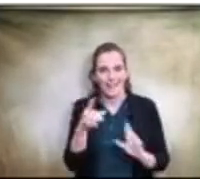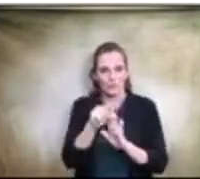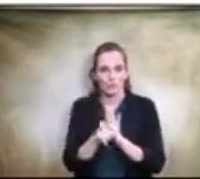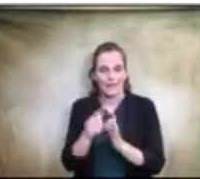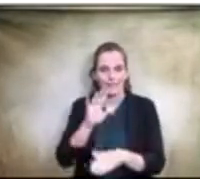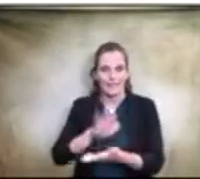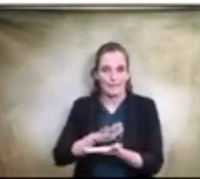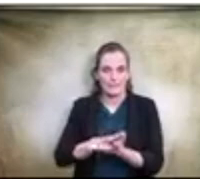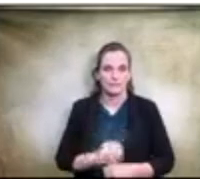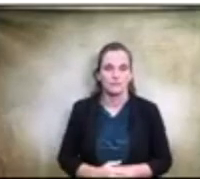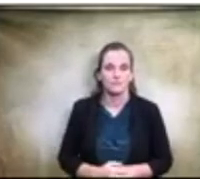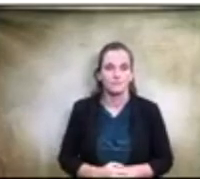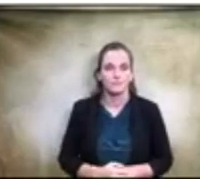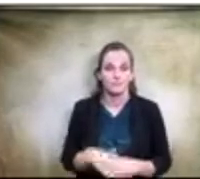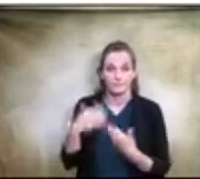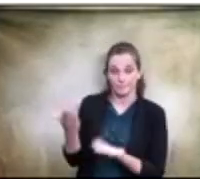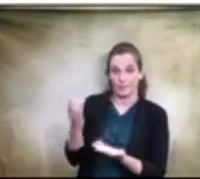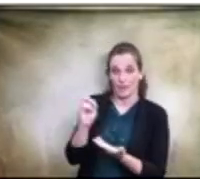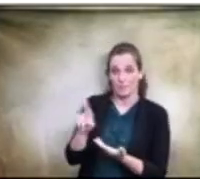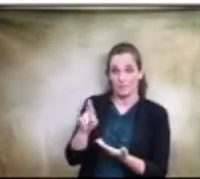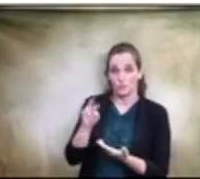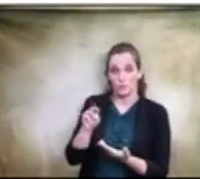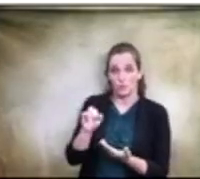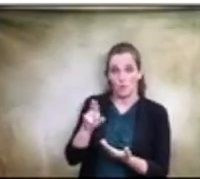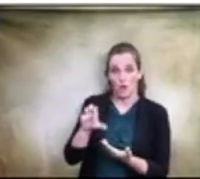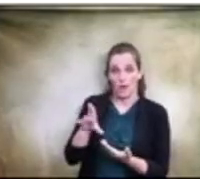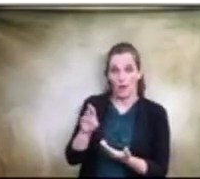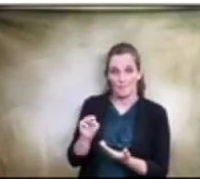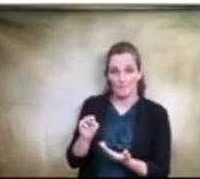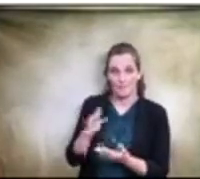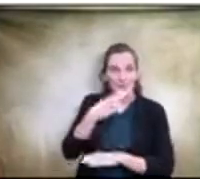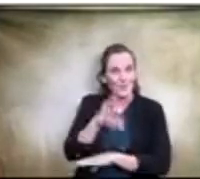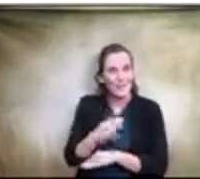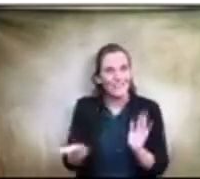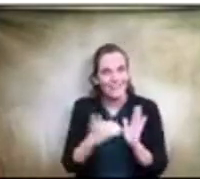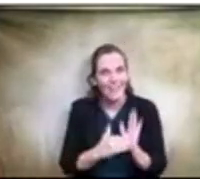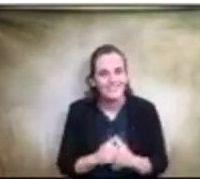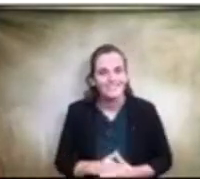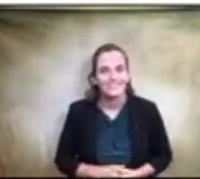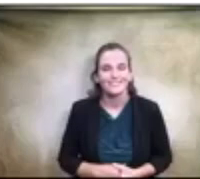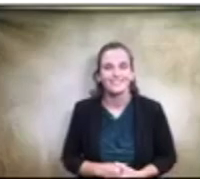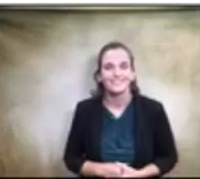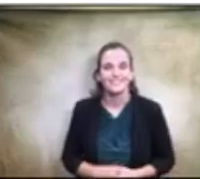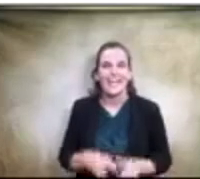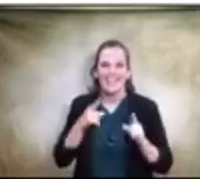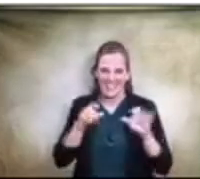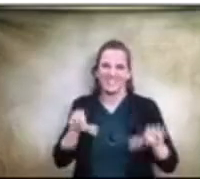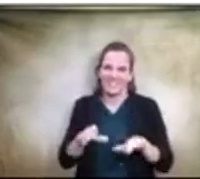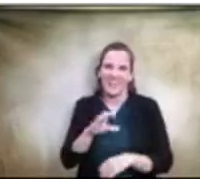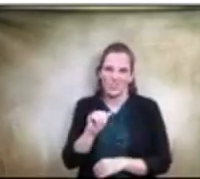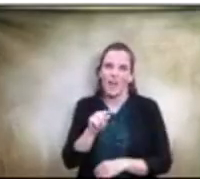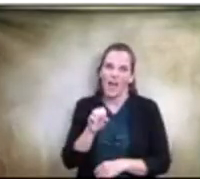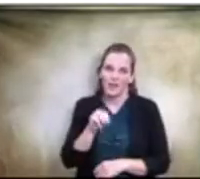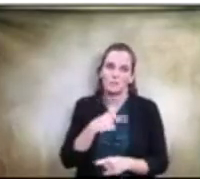Mr. Markham? All right, good evening. Yes, good evening again. This is an action item simply to